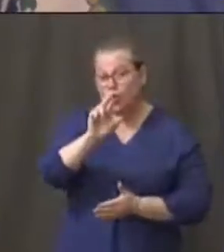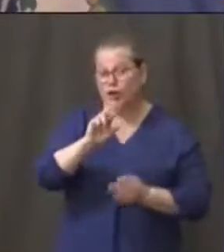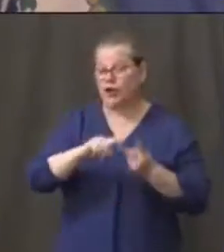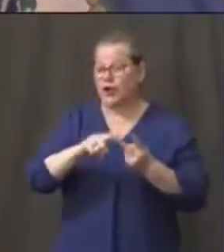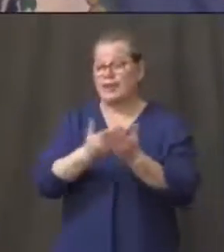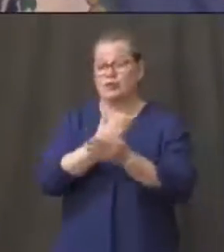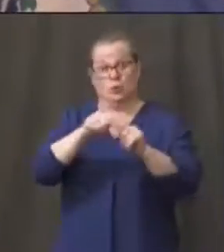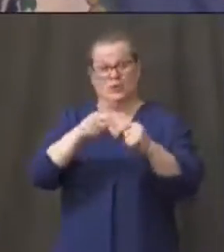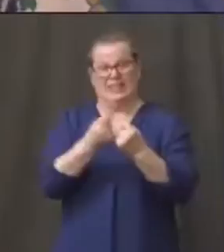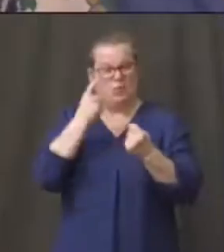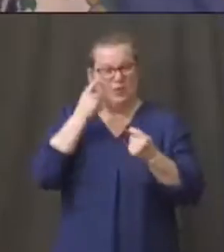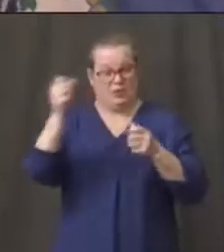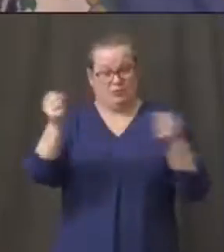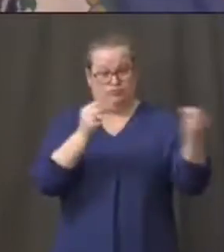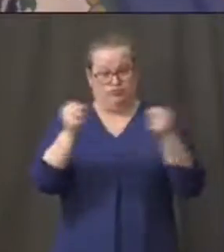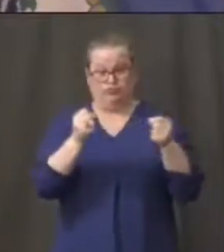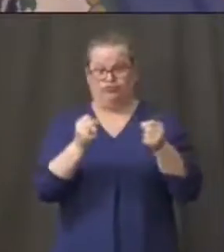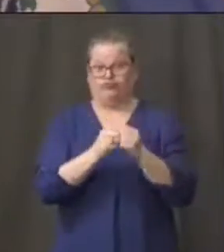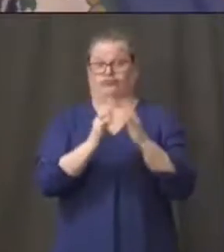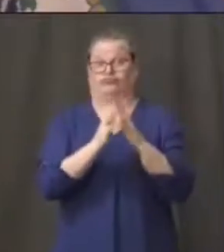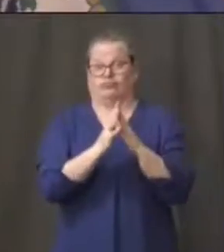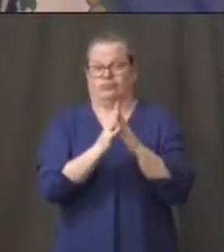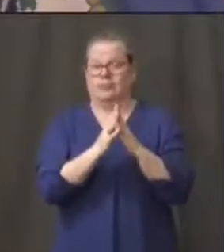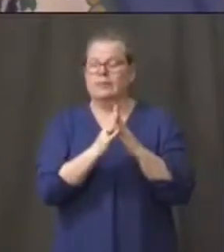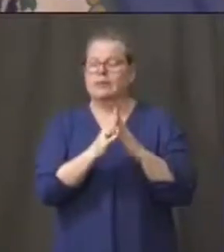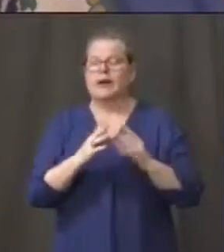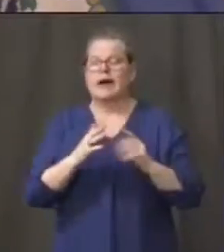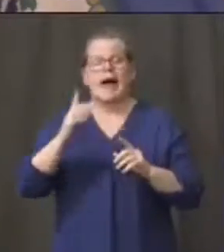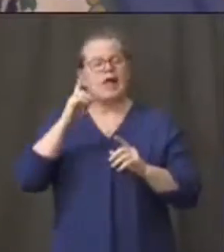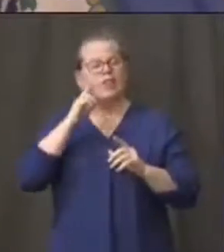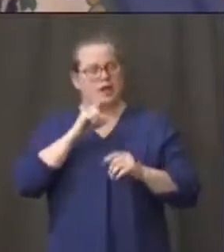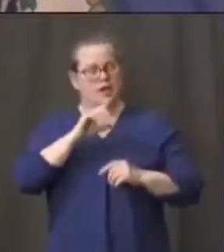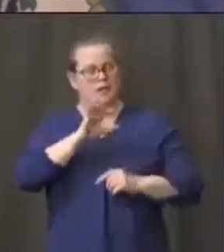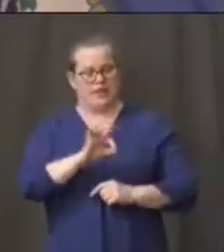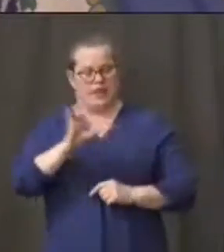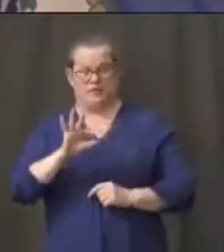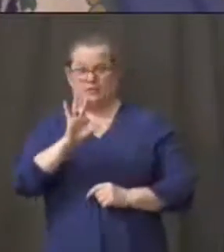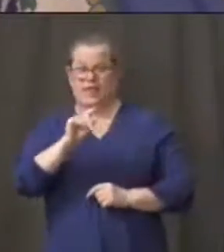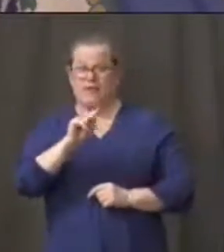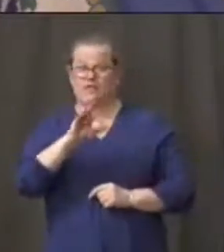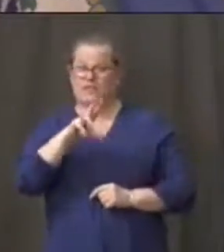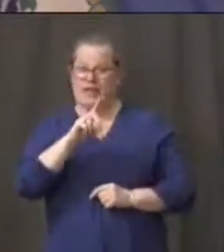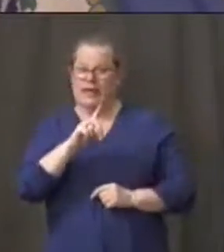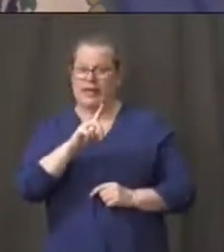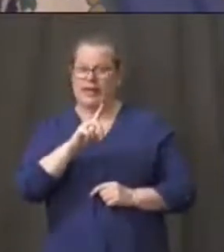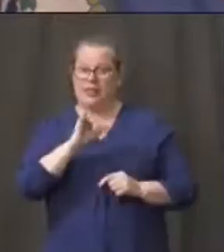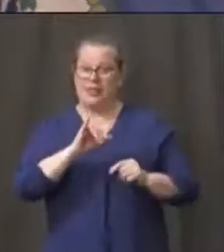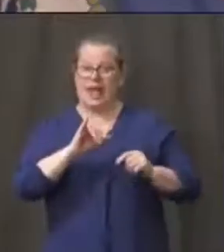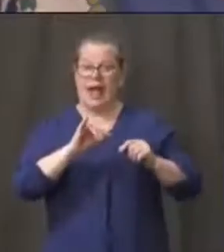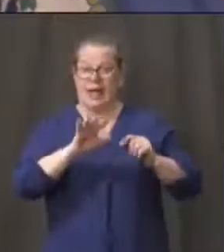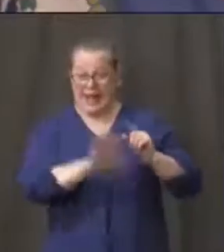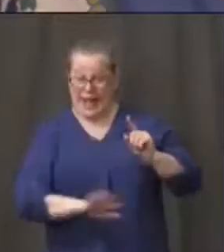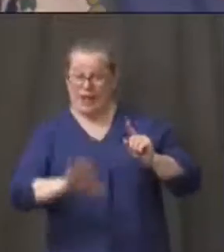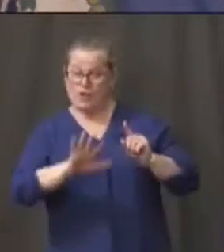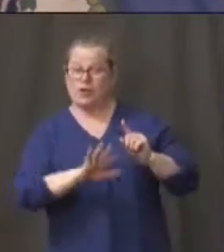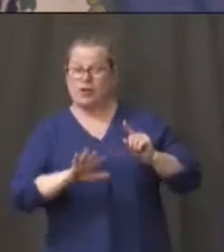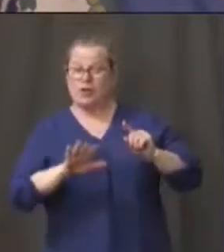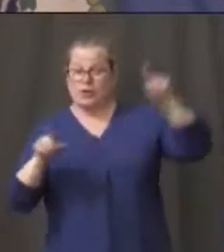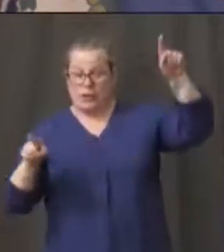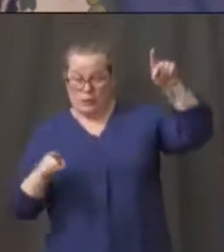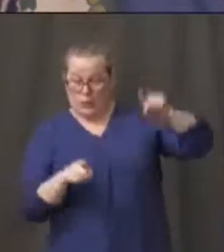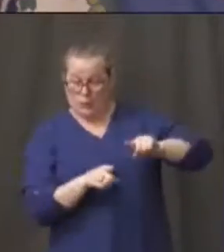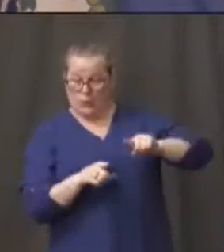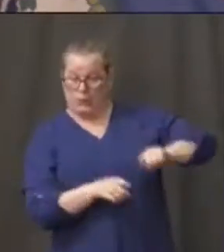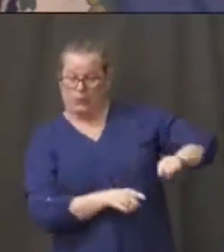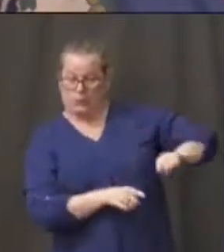in place. I think it hit Fairfield County hard and spread fast and the infection rate was surprising